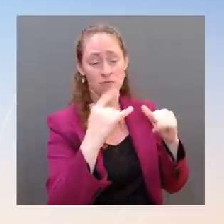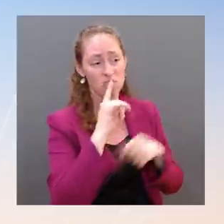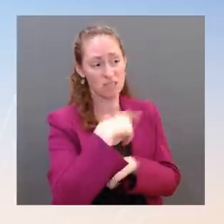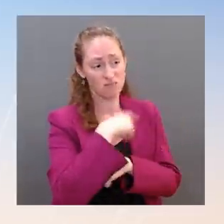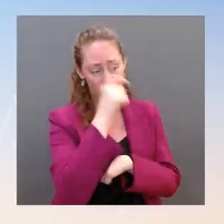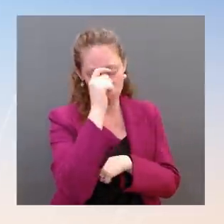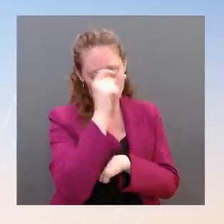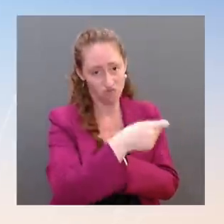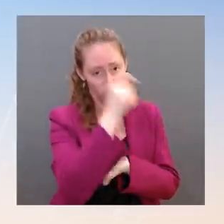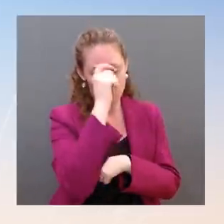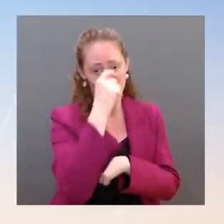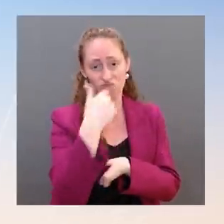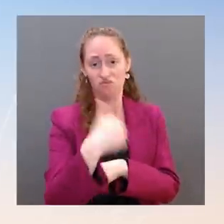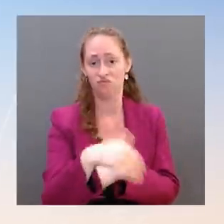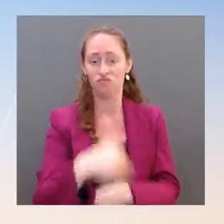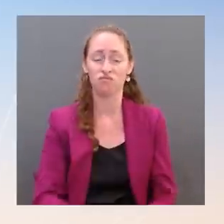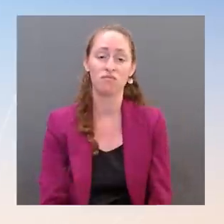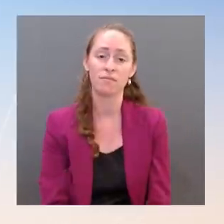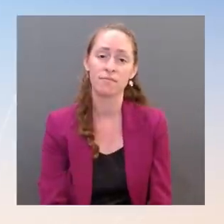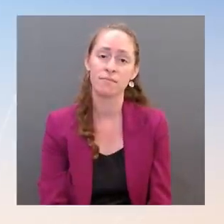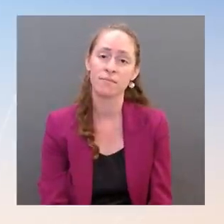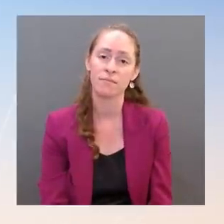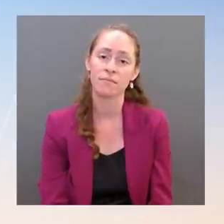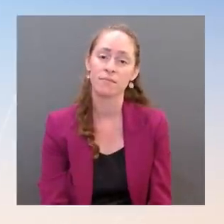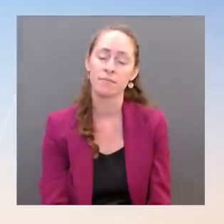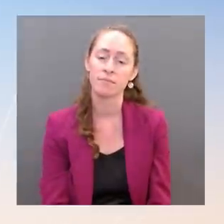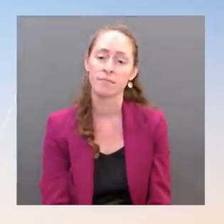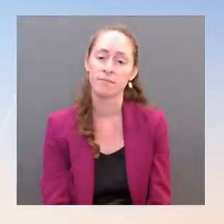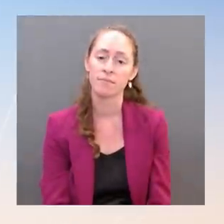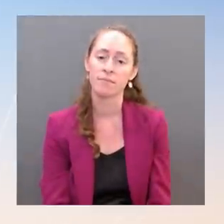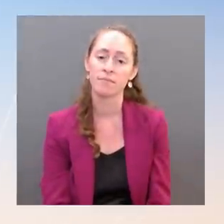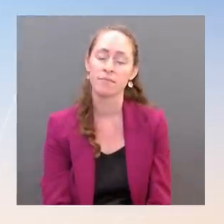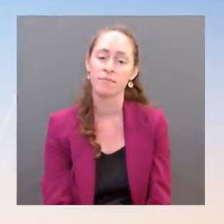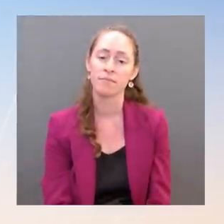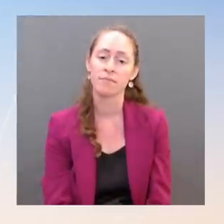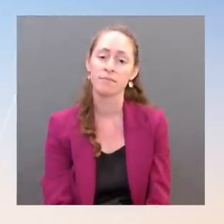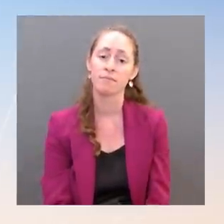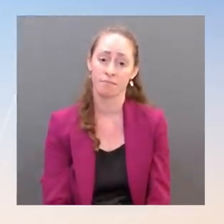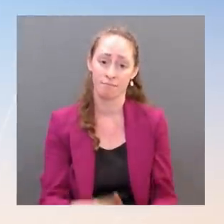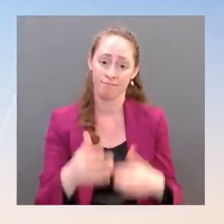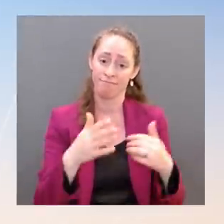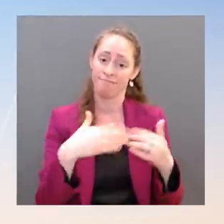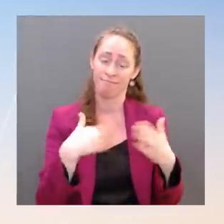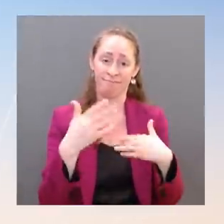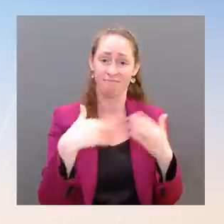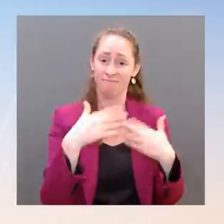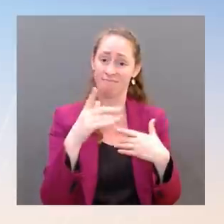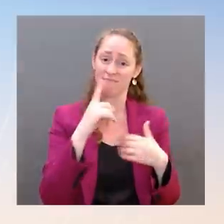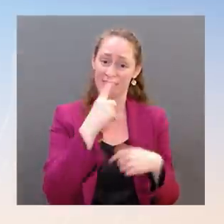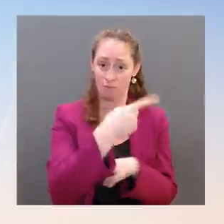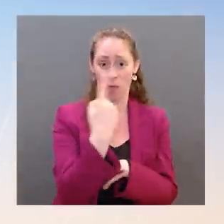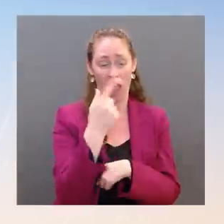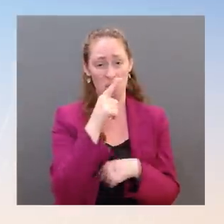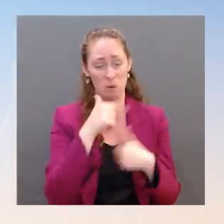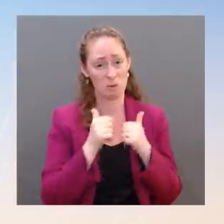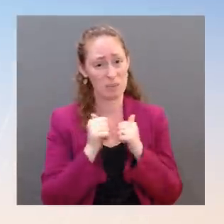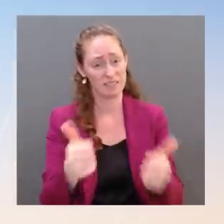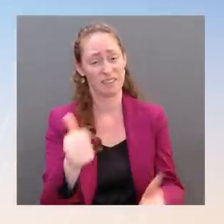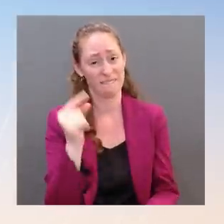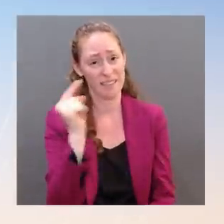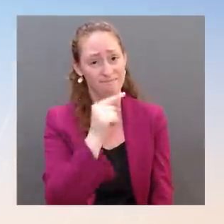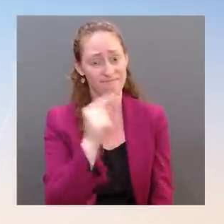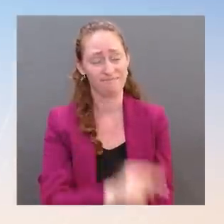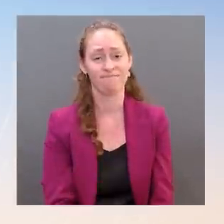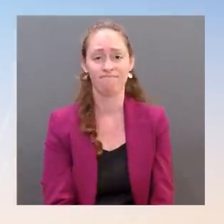this aggression against their country. And so that is going to be our focus, to make